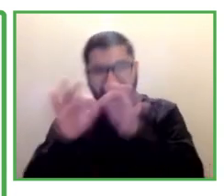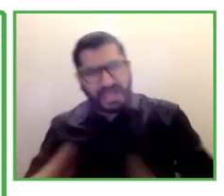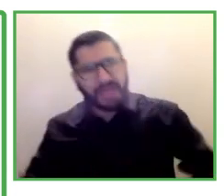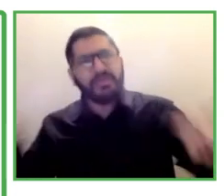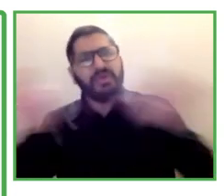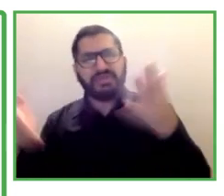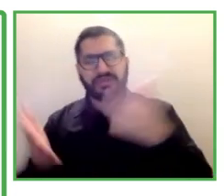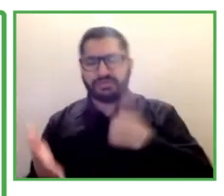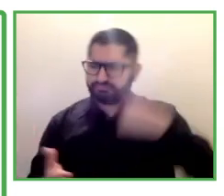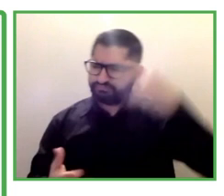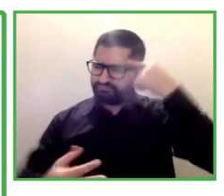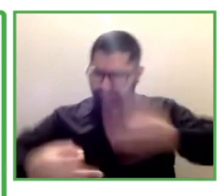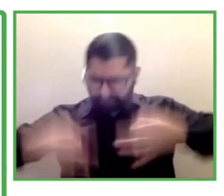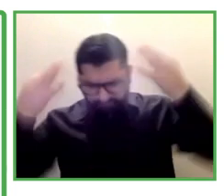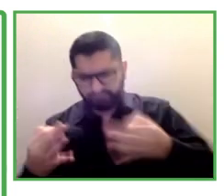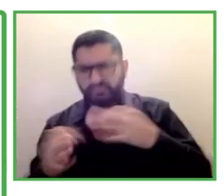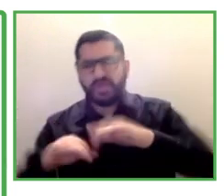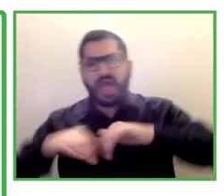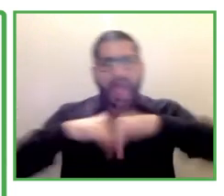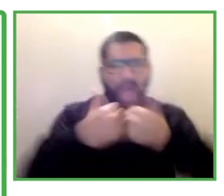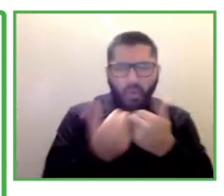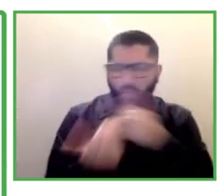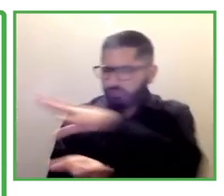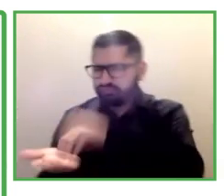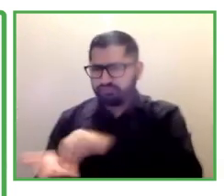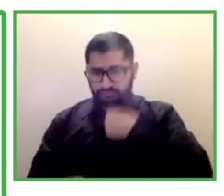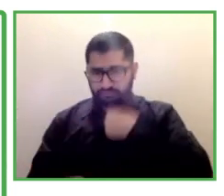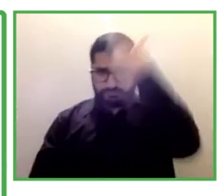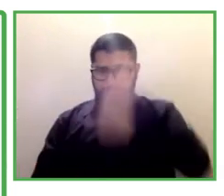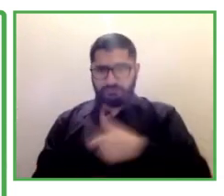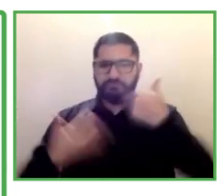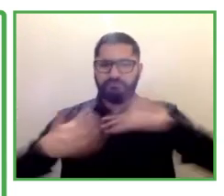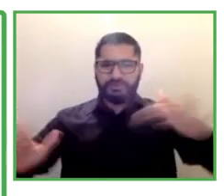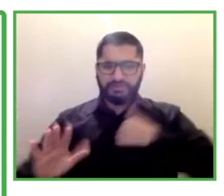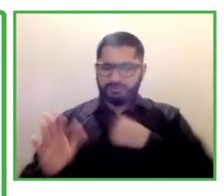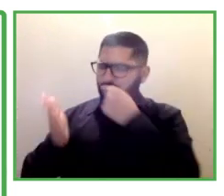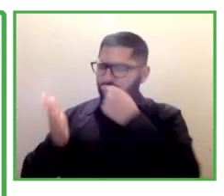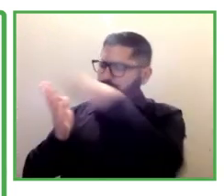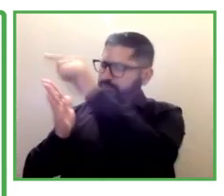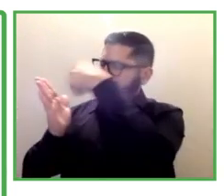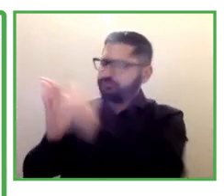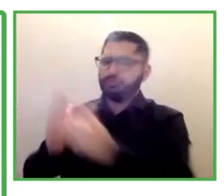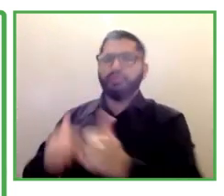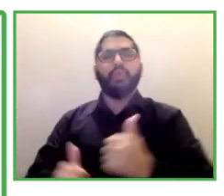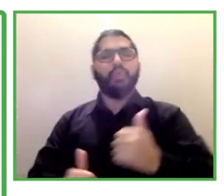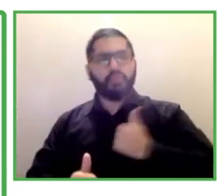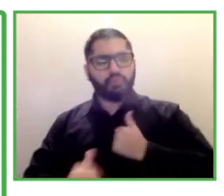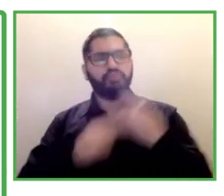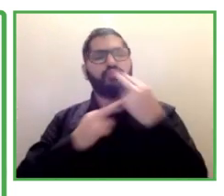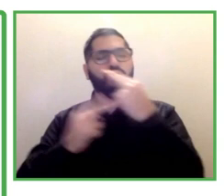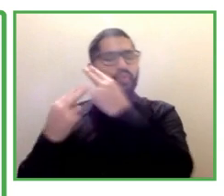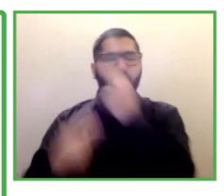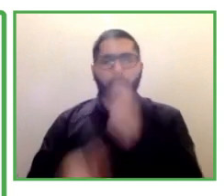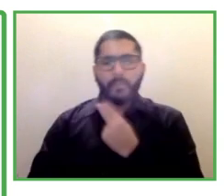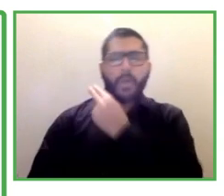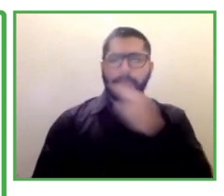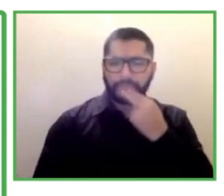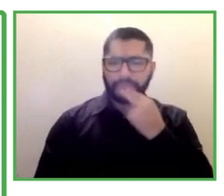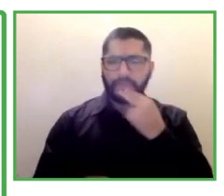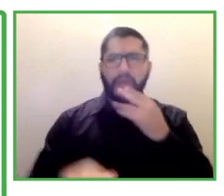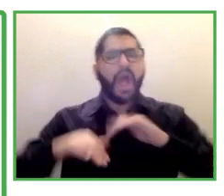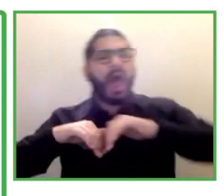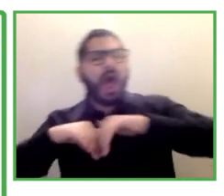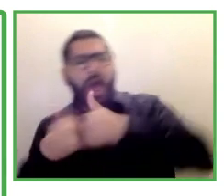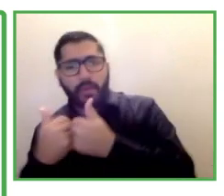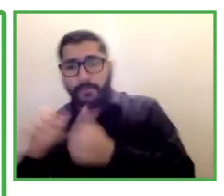make the decision. And the first thing is communication. Communicate with the new employee to understand what is